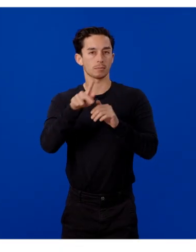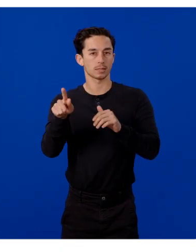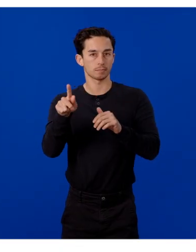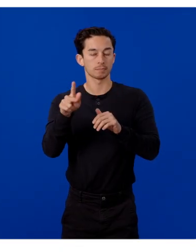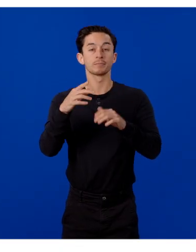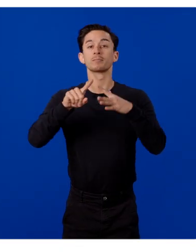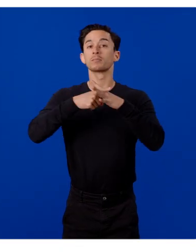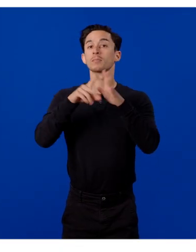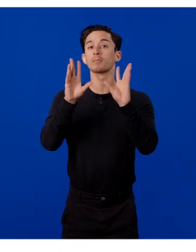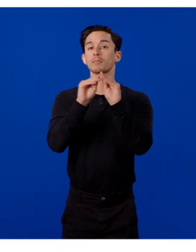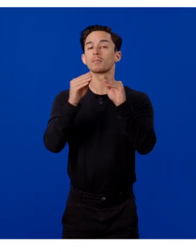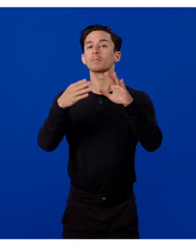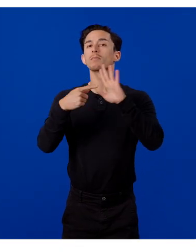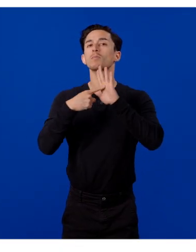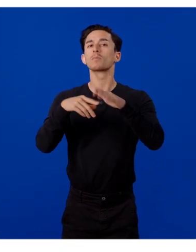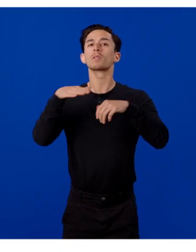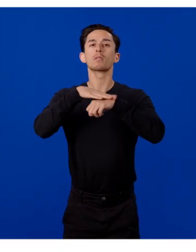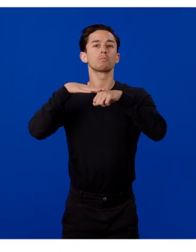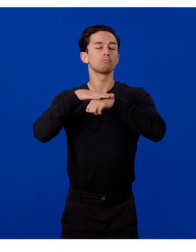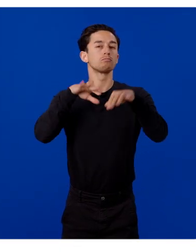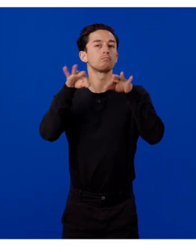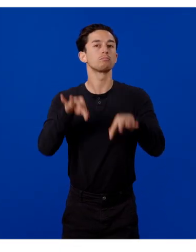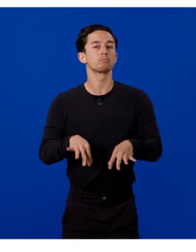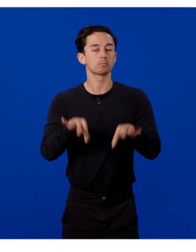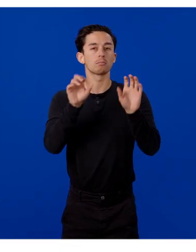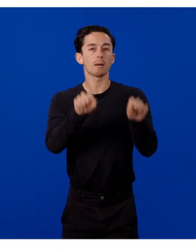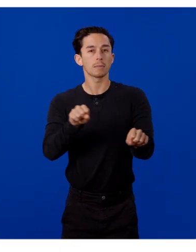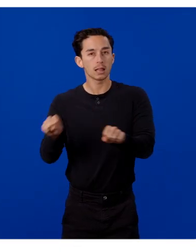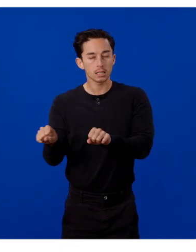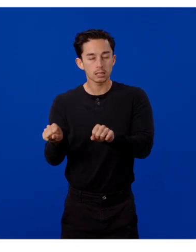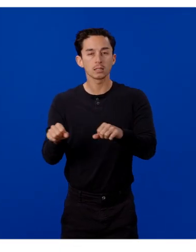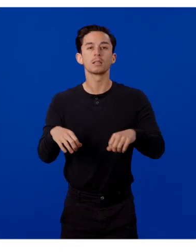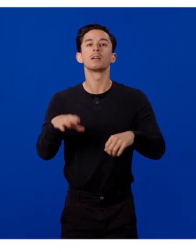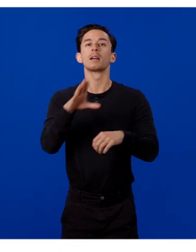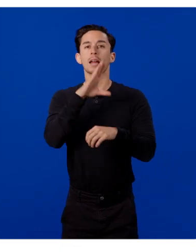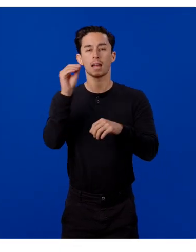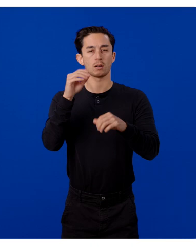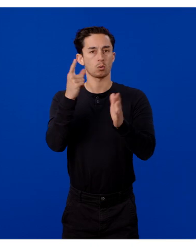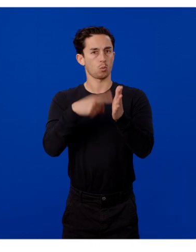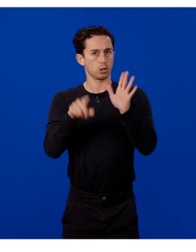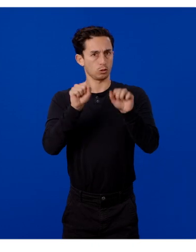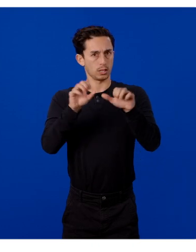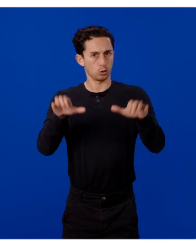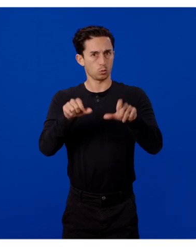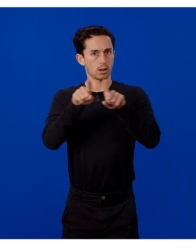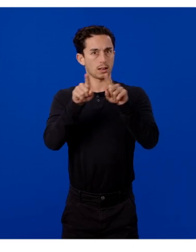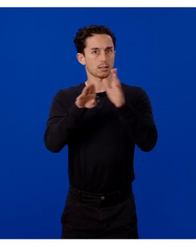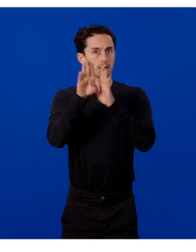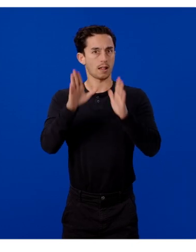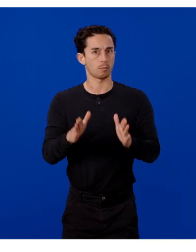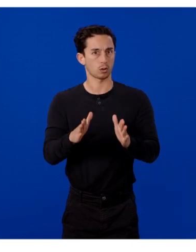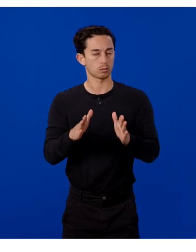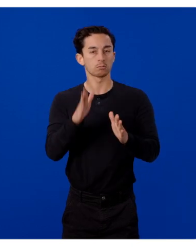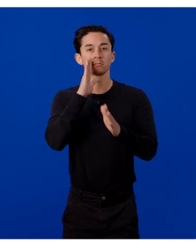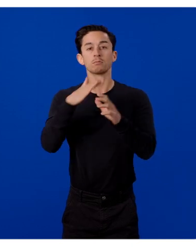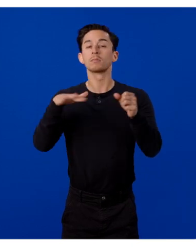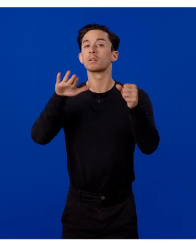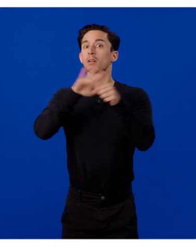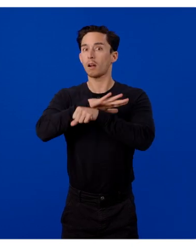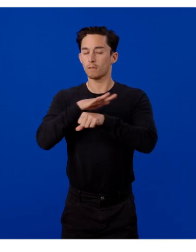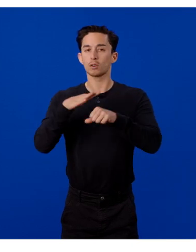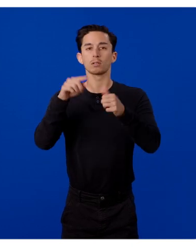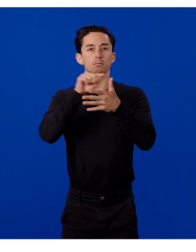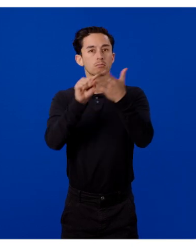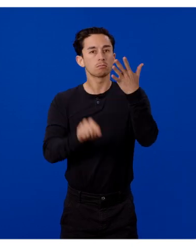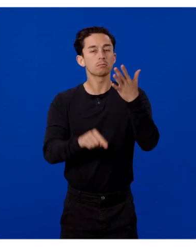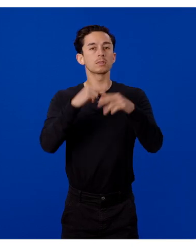session by showing you a high-level overview of the toolkit's capabilities and what it will enable you to do as a developer. We'll cover common ground about